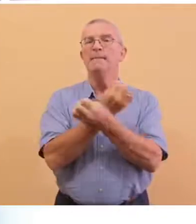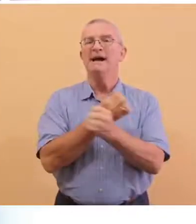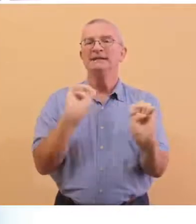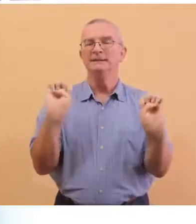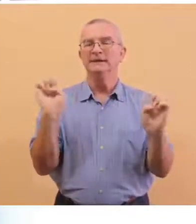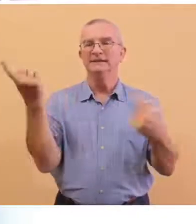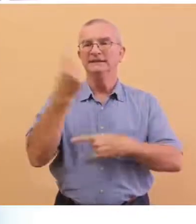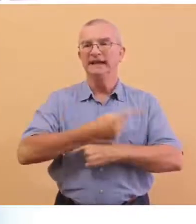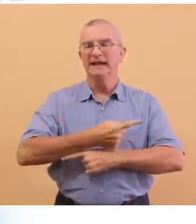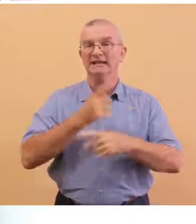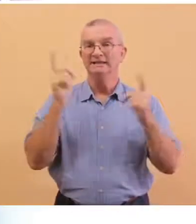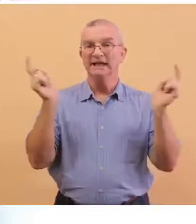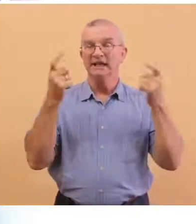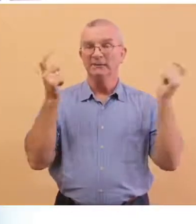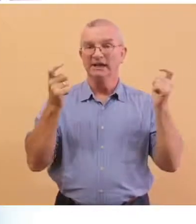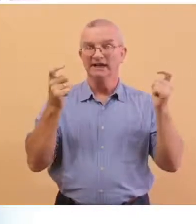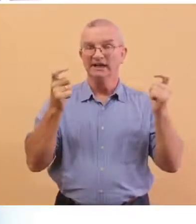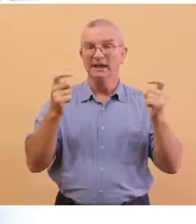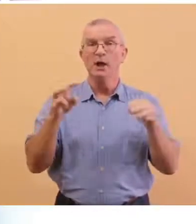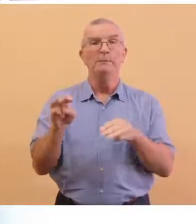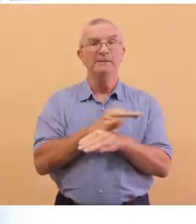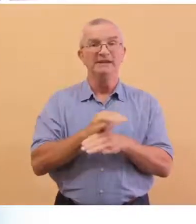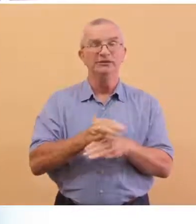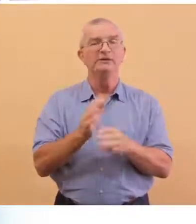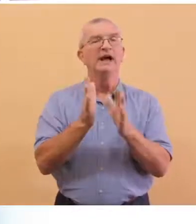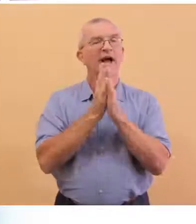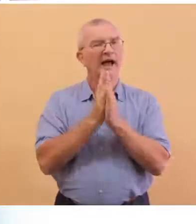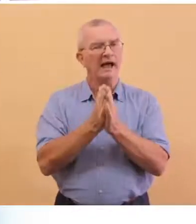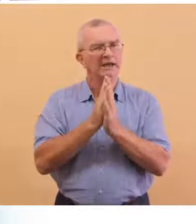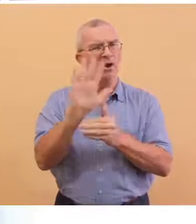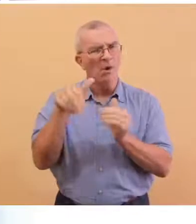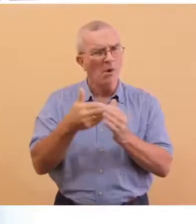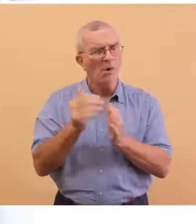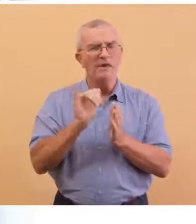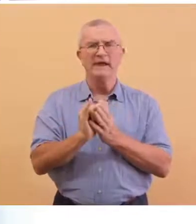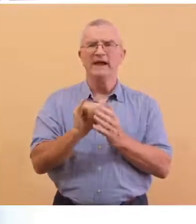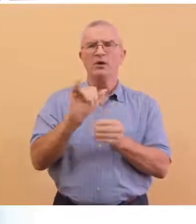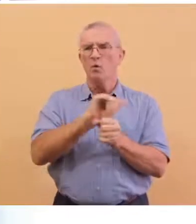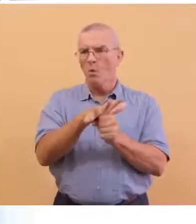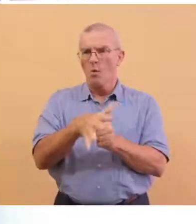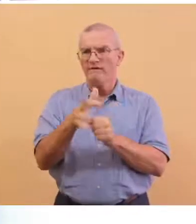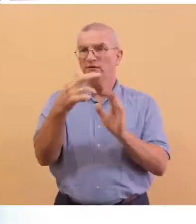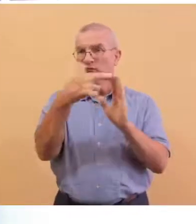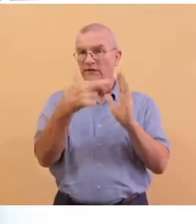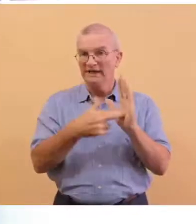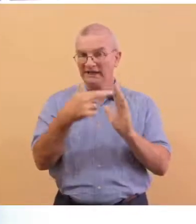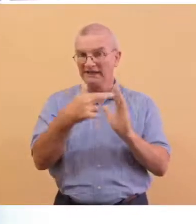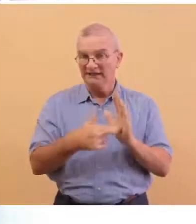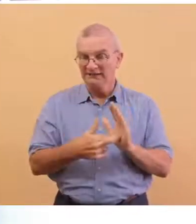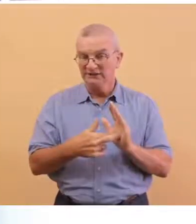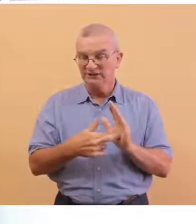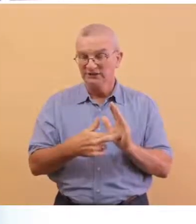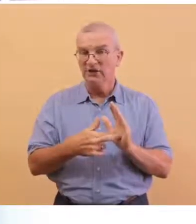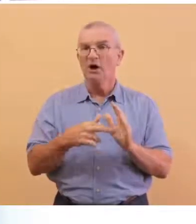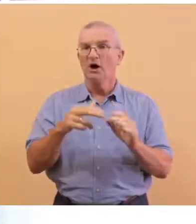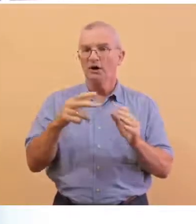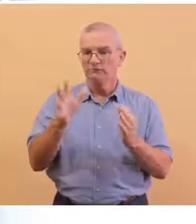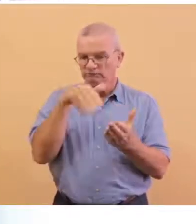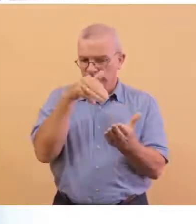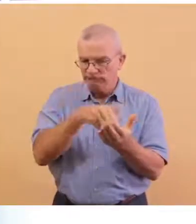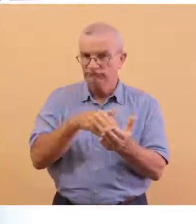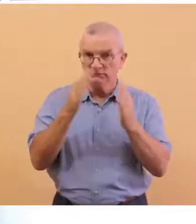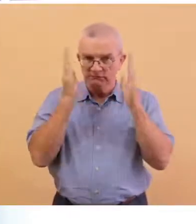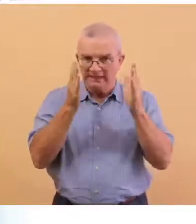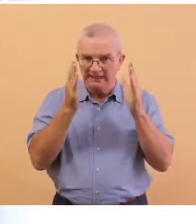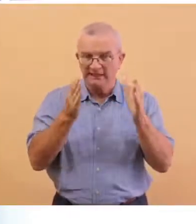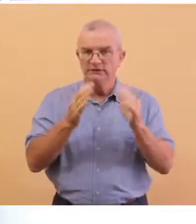the ministries once again pleading with all to ensure that the COVID guidelines are at the core of these celebrations.